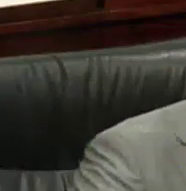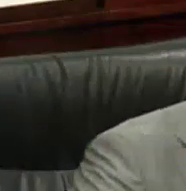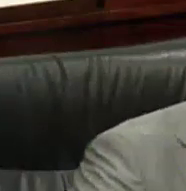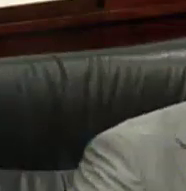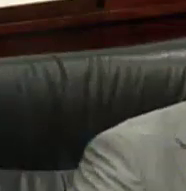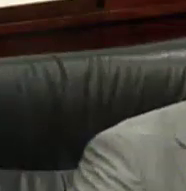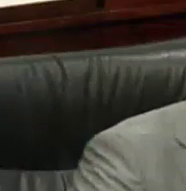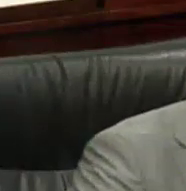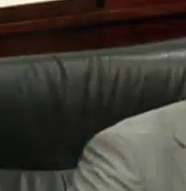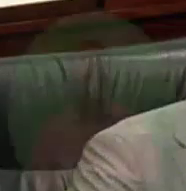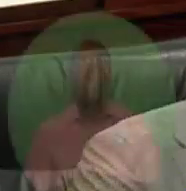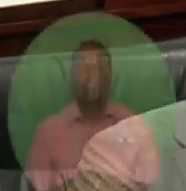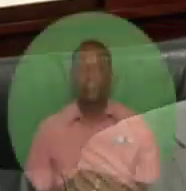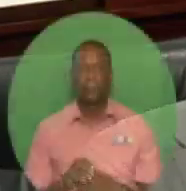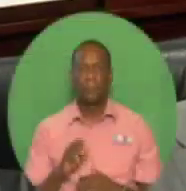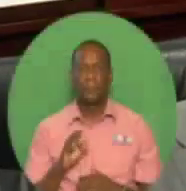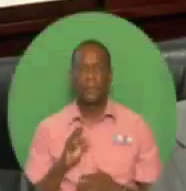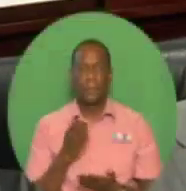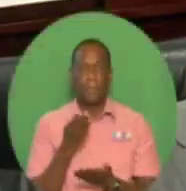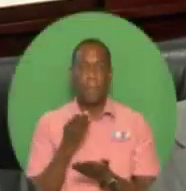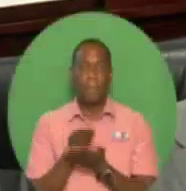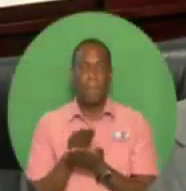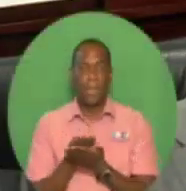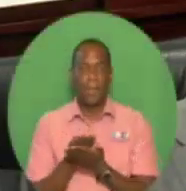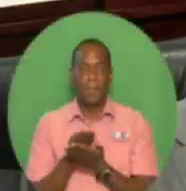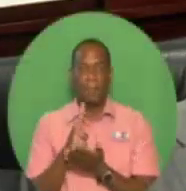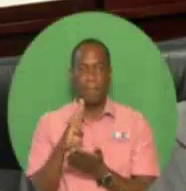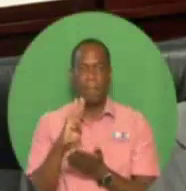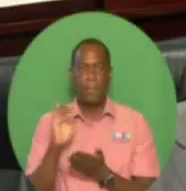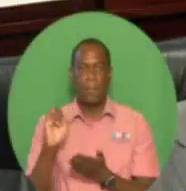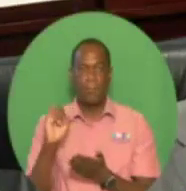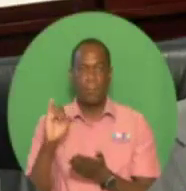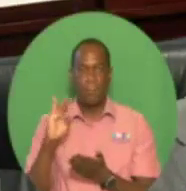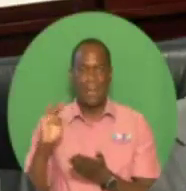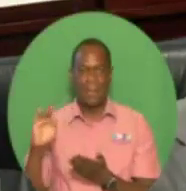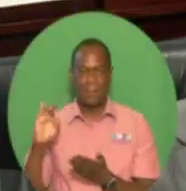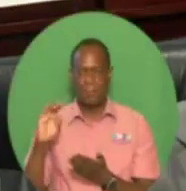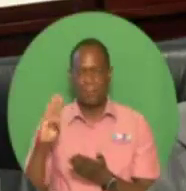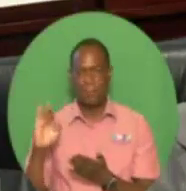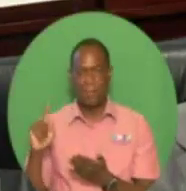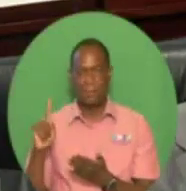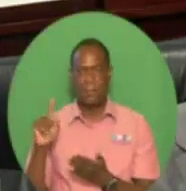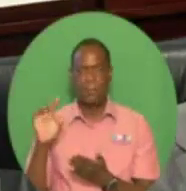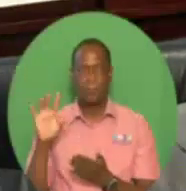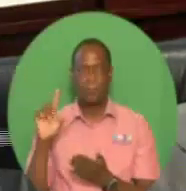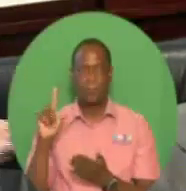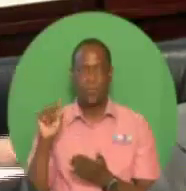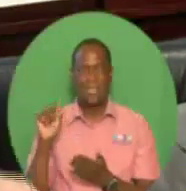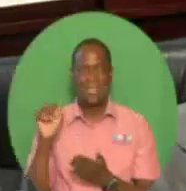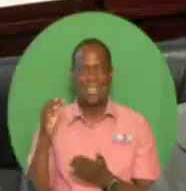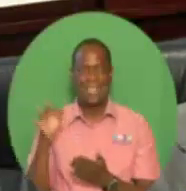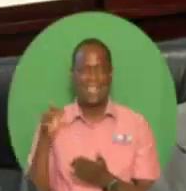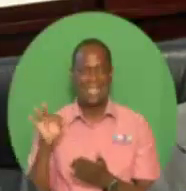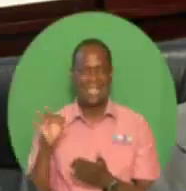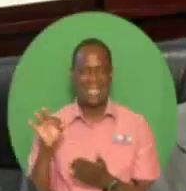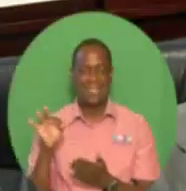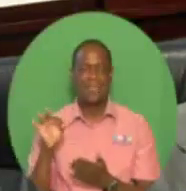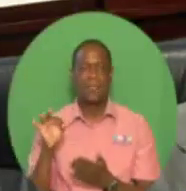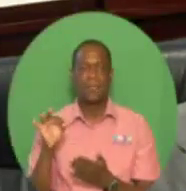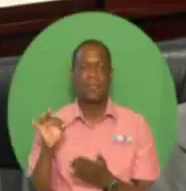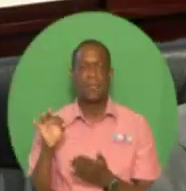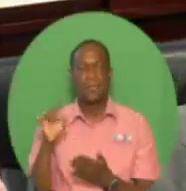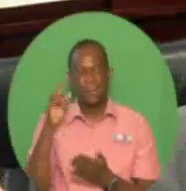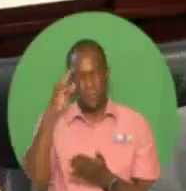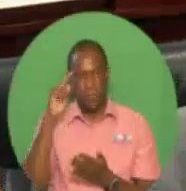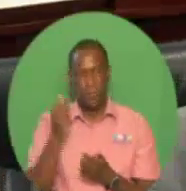for the financial year ending on the 30th day of September 2019 be now read a